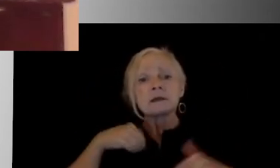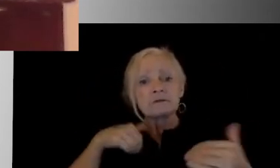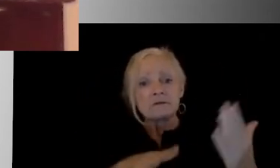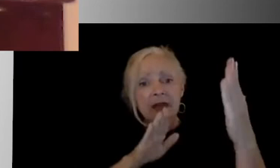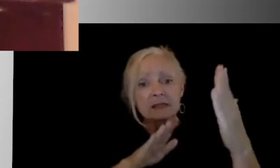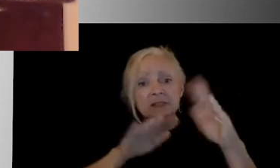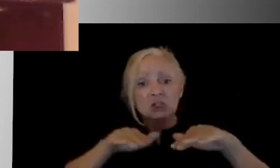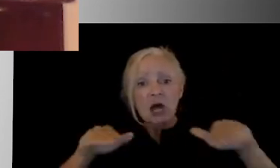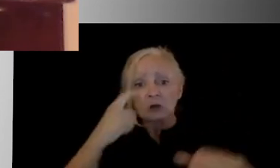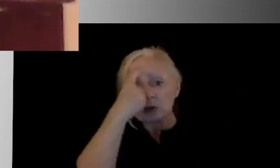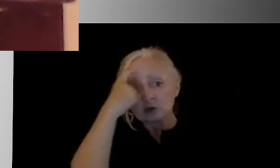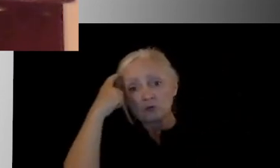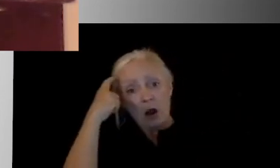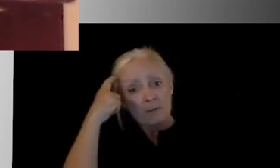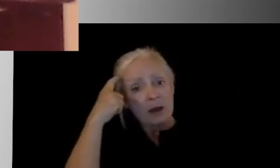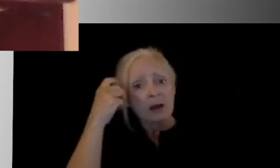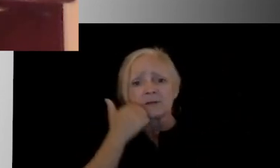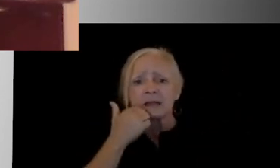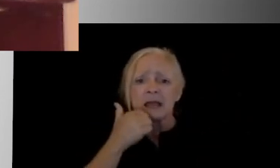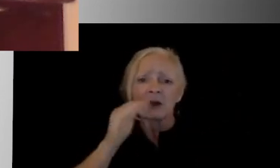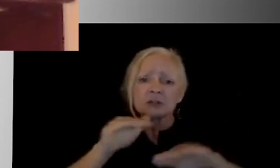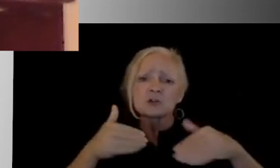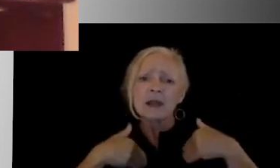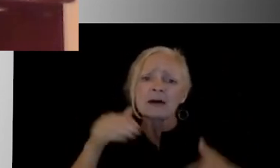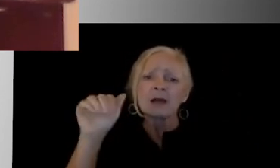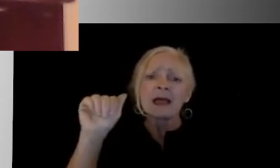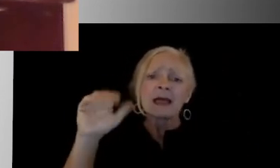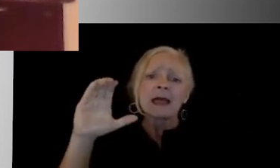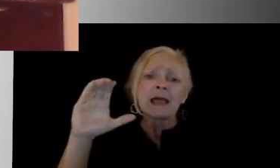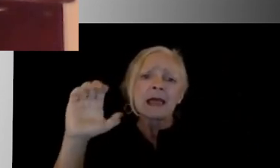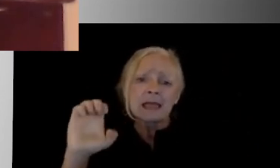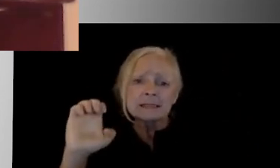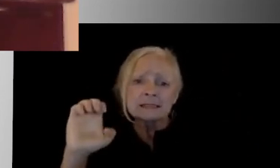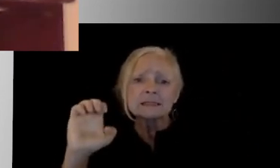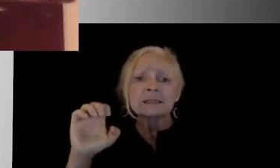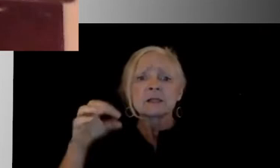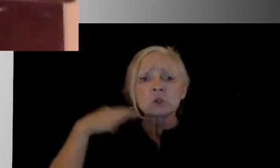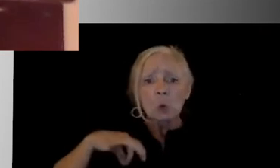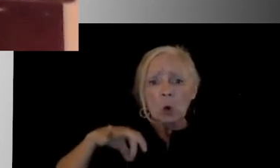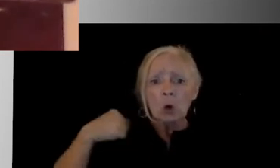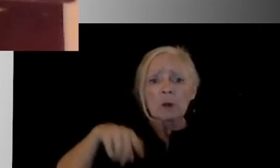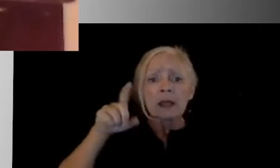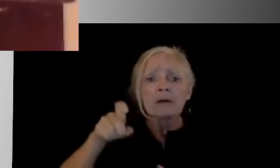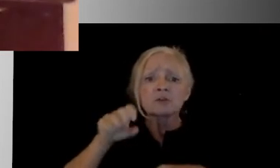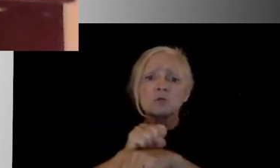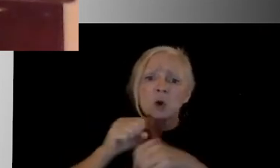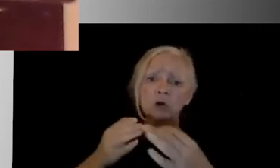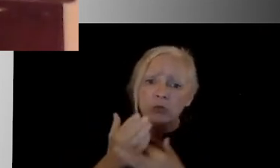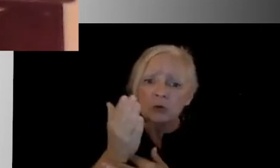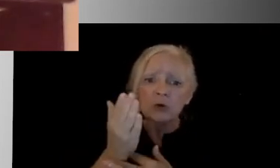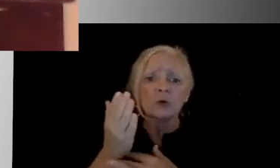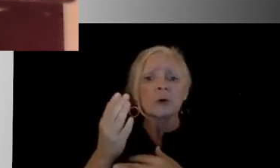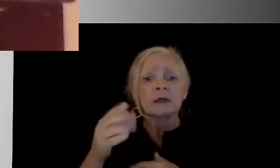Our children bring ACEs to school that we have to be able to work through. And so while this pandemic is